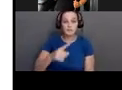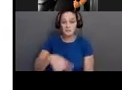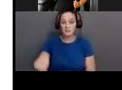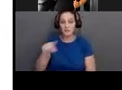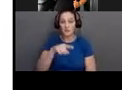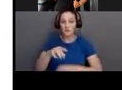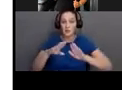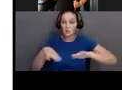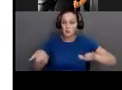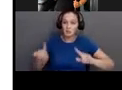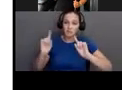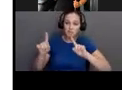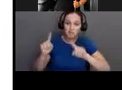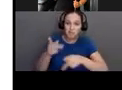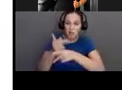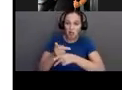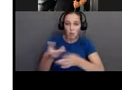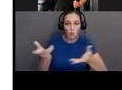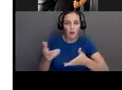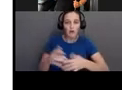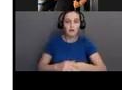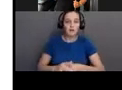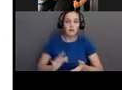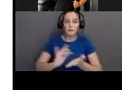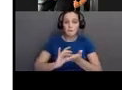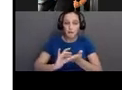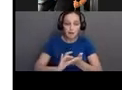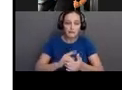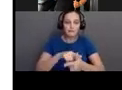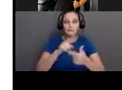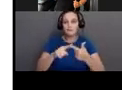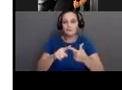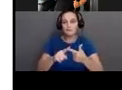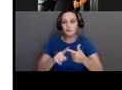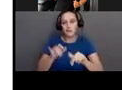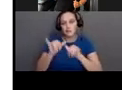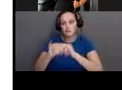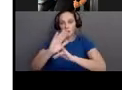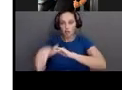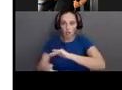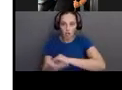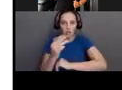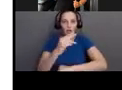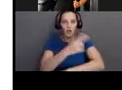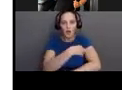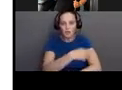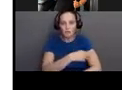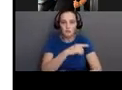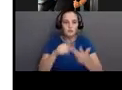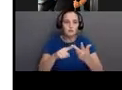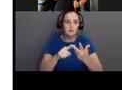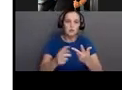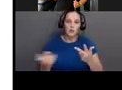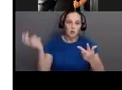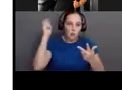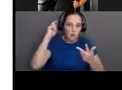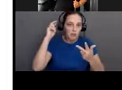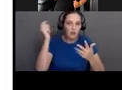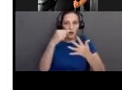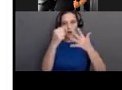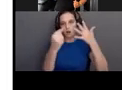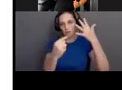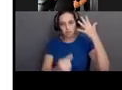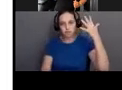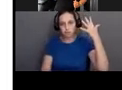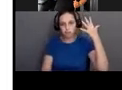from medications, hospitalizations, cochlear implants, many, many things that put a tremendous burden on our